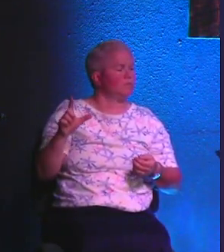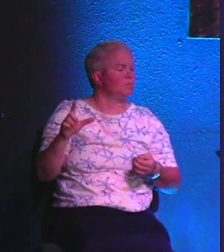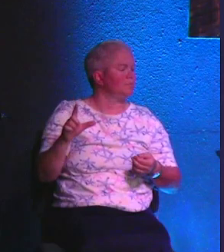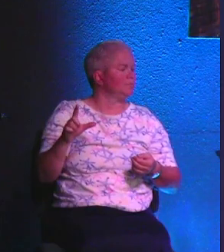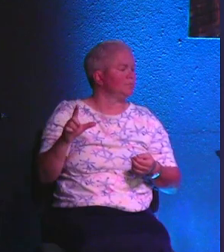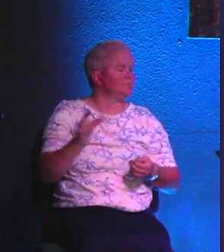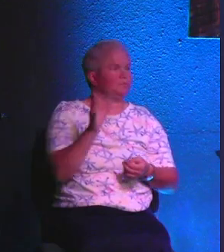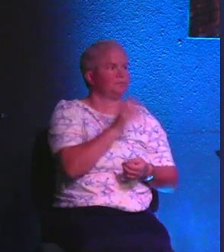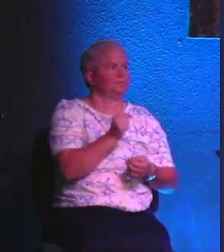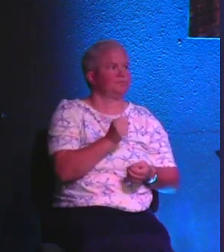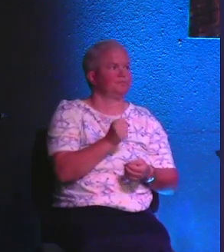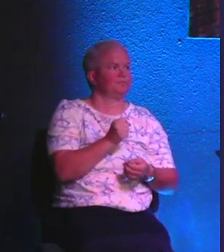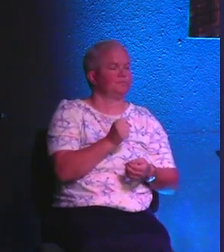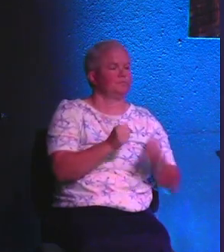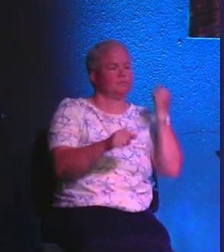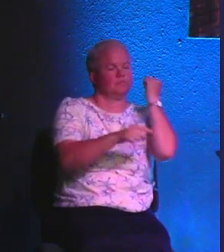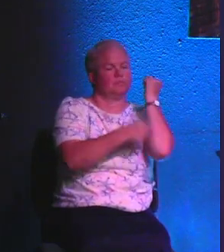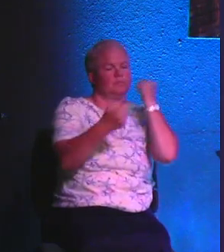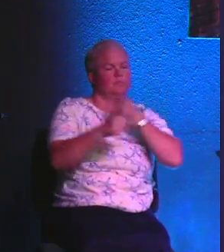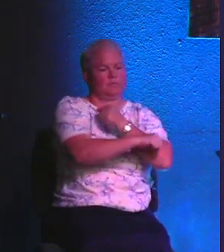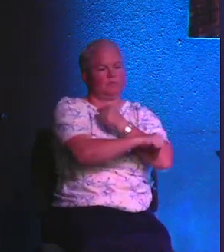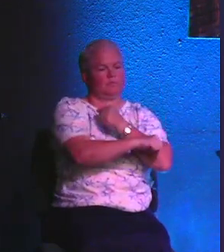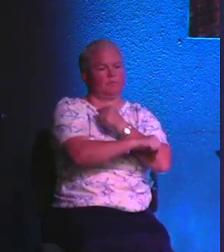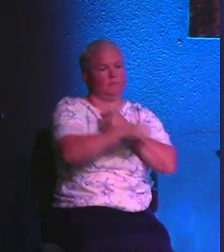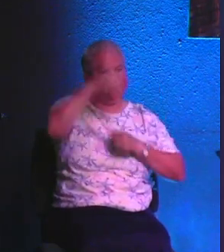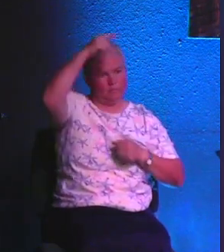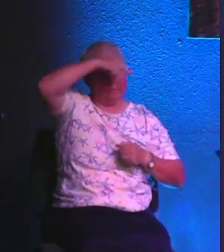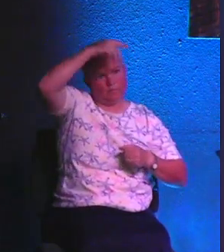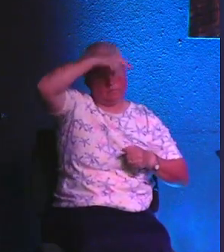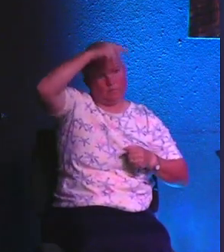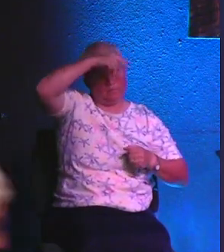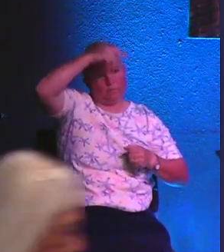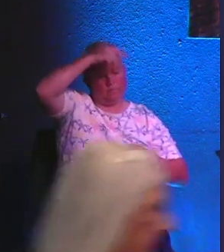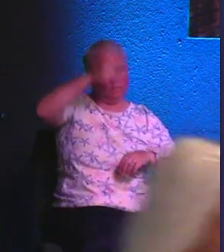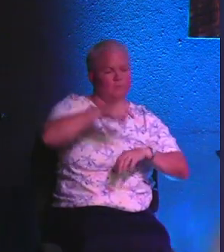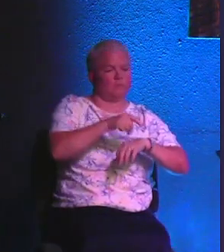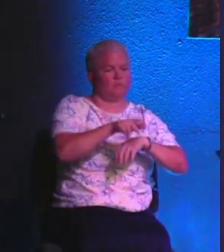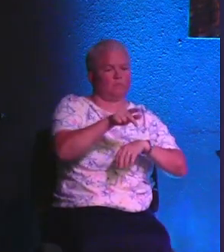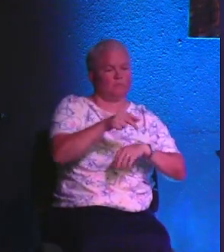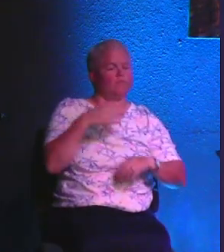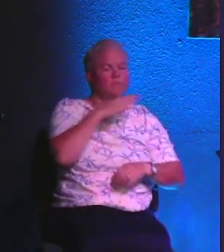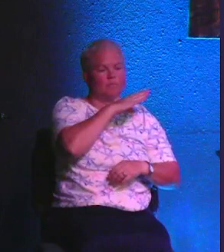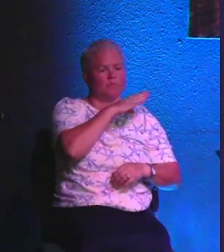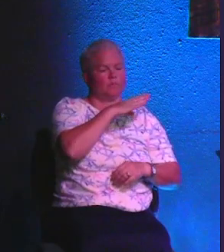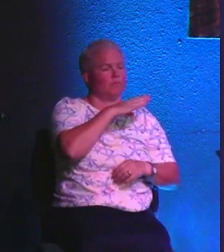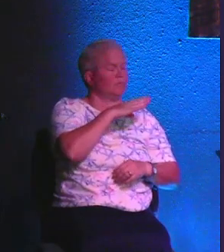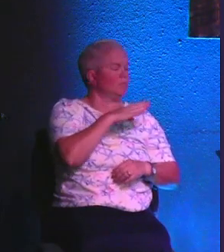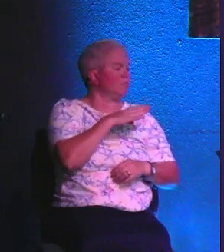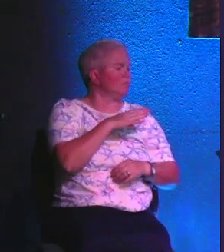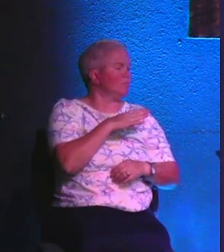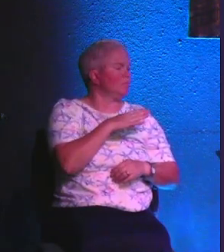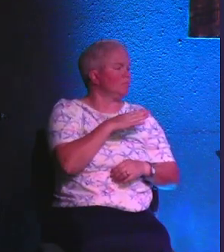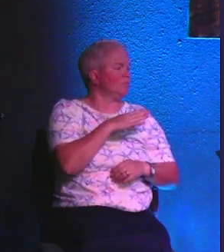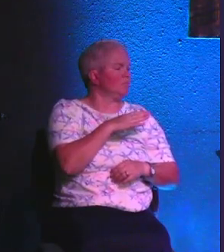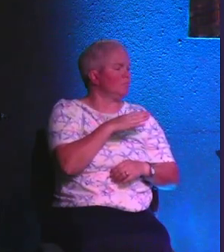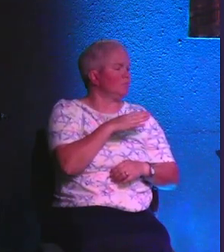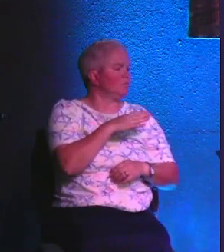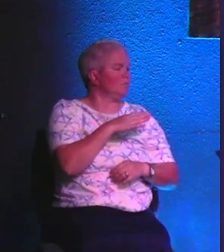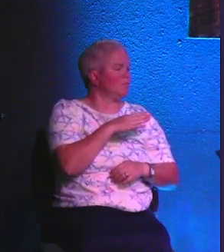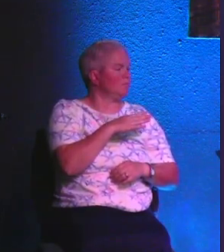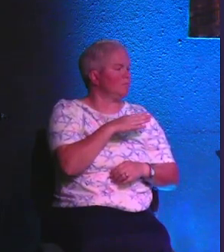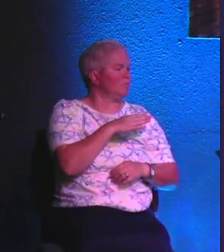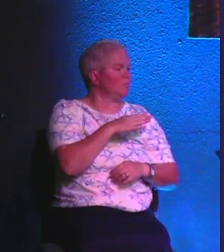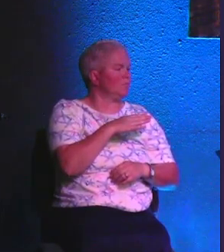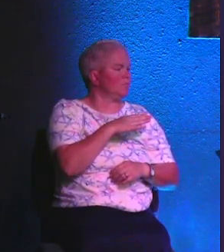the ones who take you captive through philosophy and empty deception. So the humanity